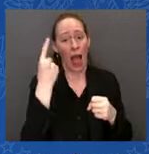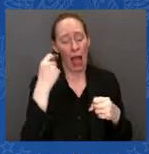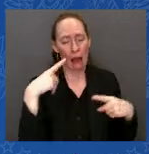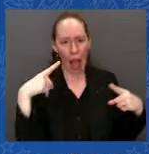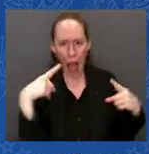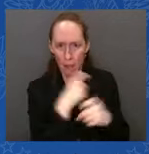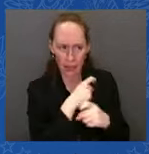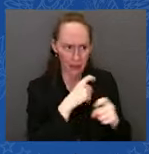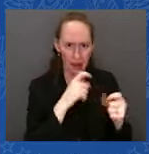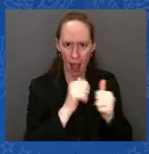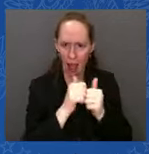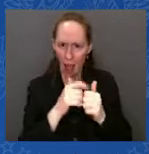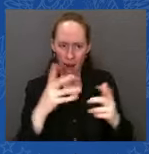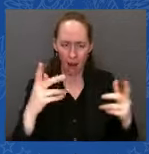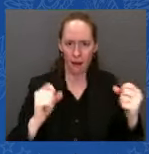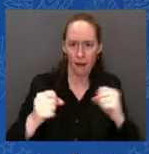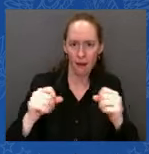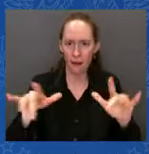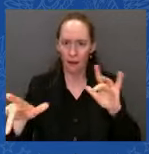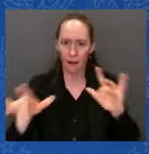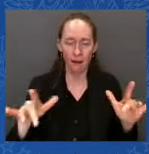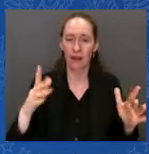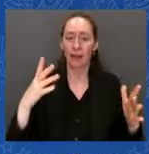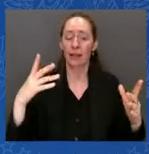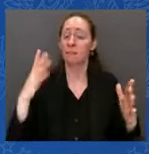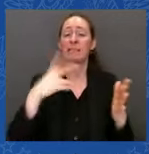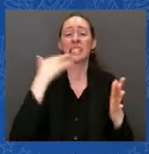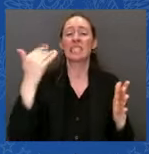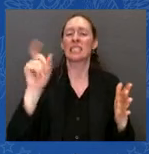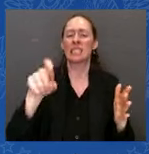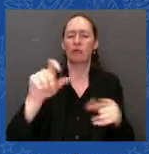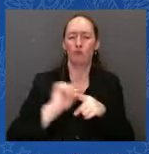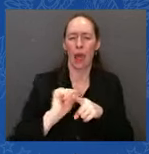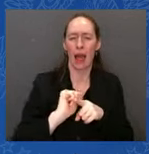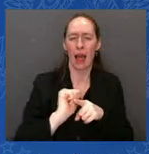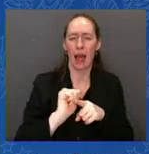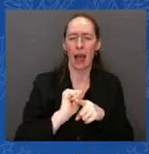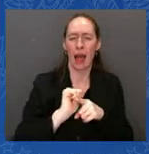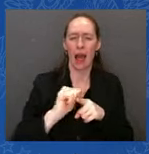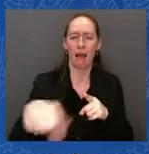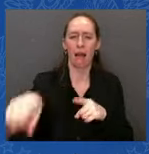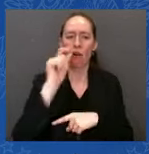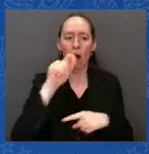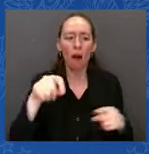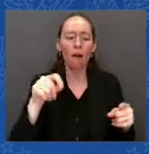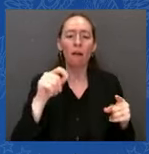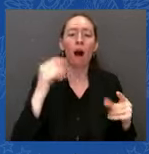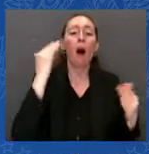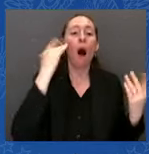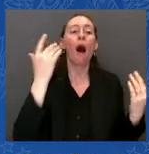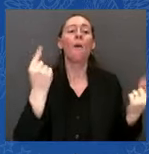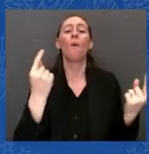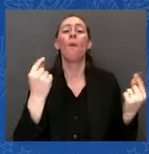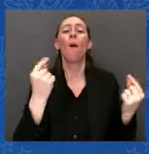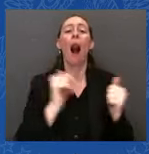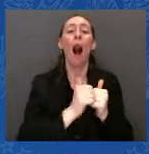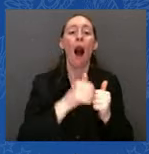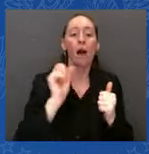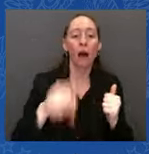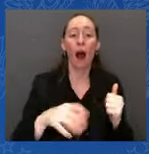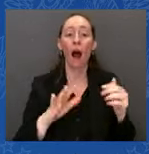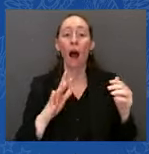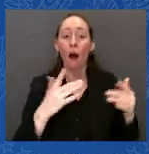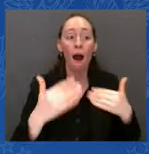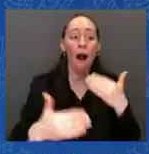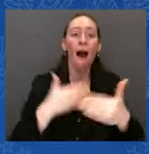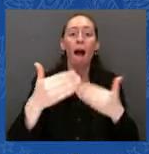And we begin, we'll begin to train the Ukrainian troops on these issues of sustainment, logistic, and maintenance as soon as possible. Delivering these tanks